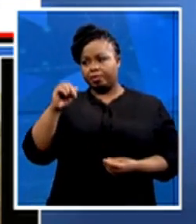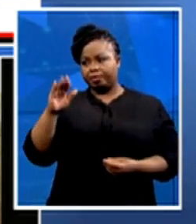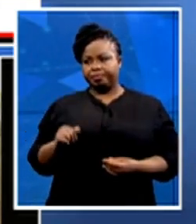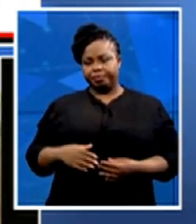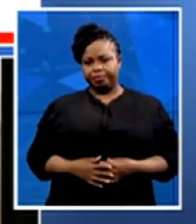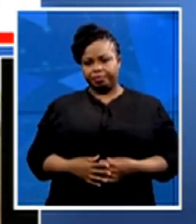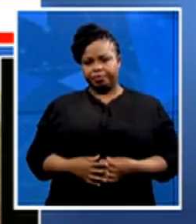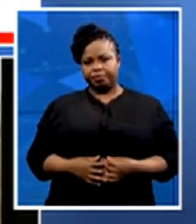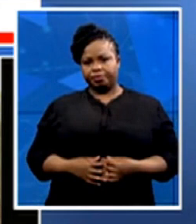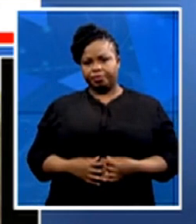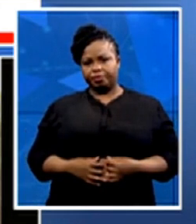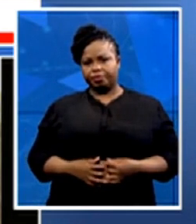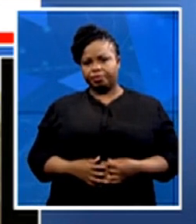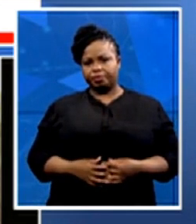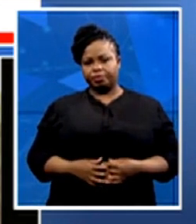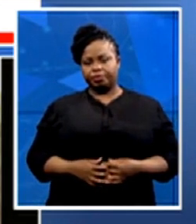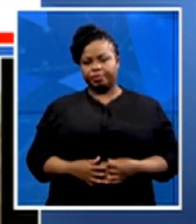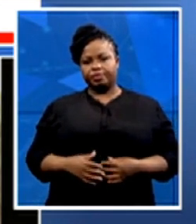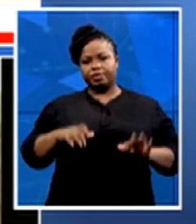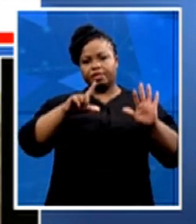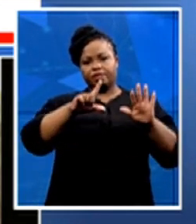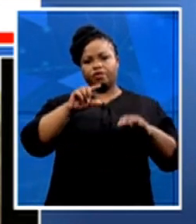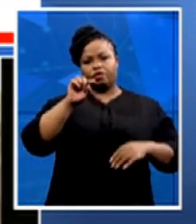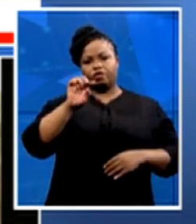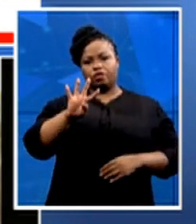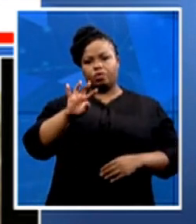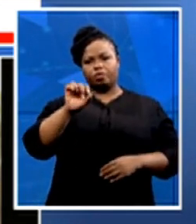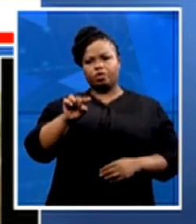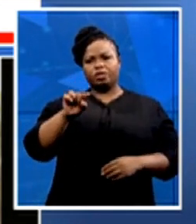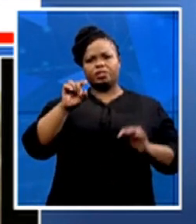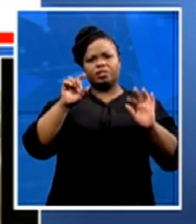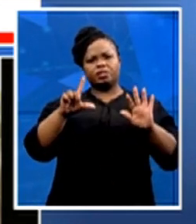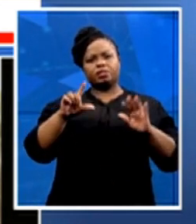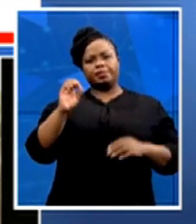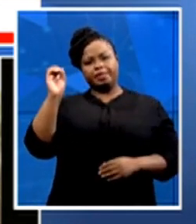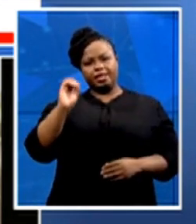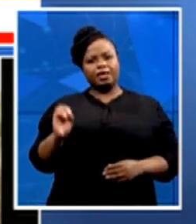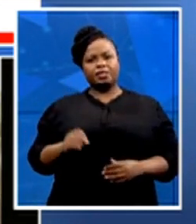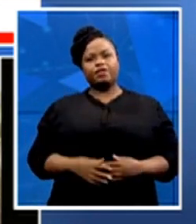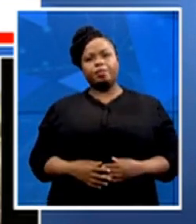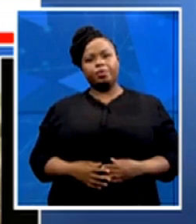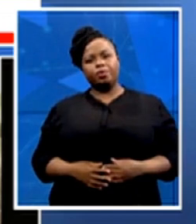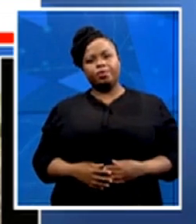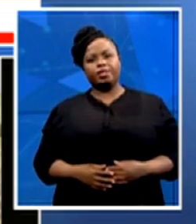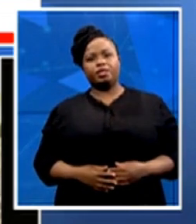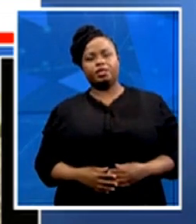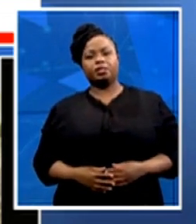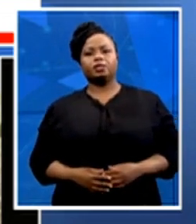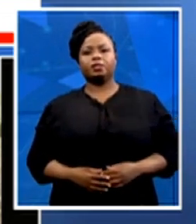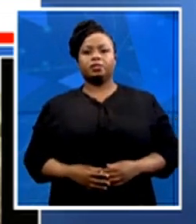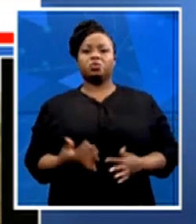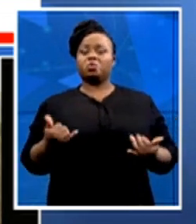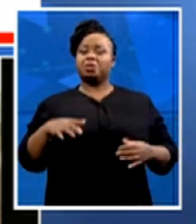74.7% by any standards, that's really an unacceptable number.